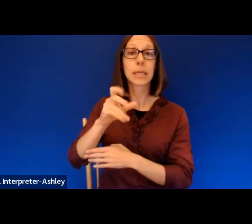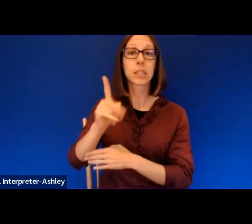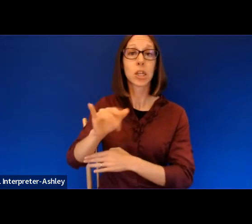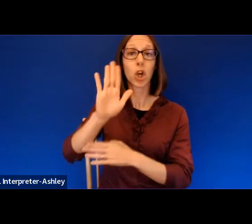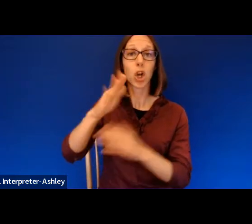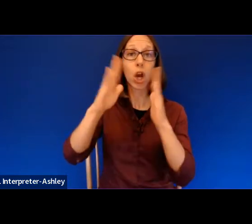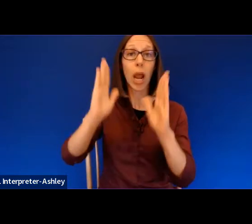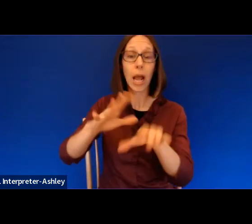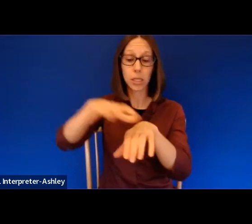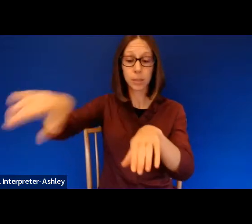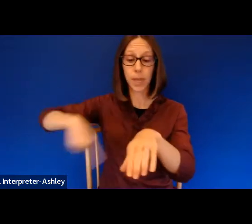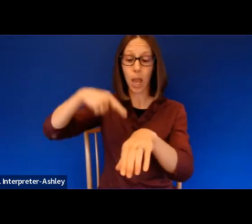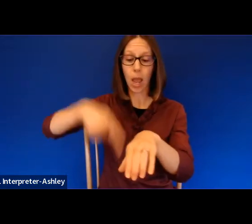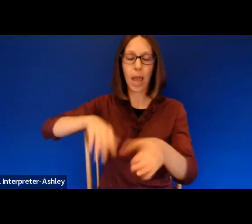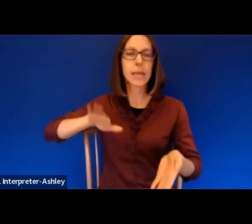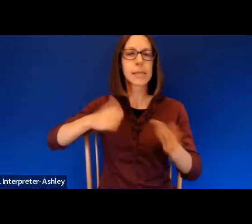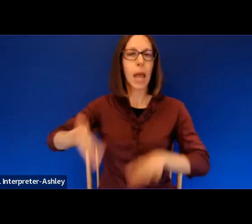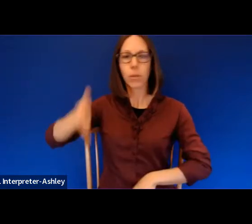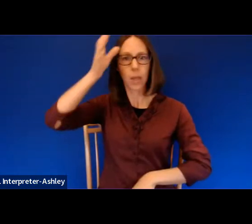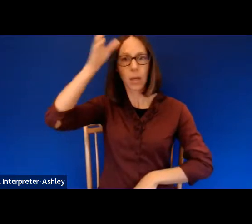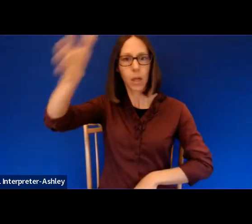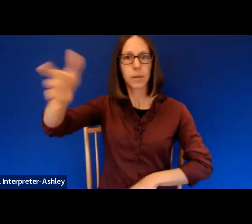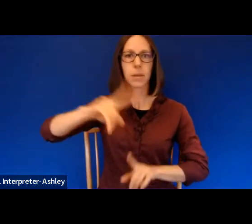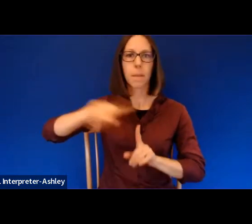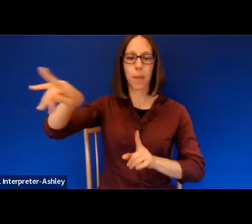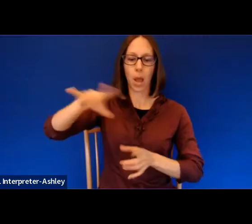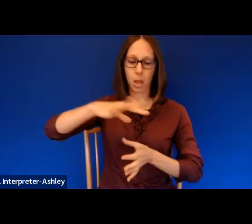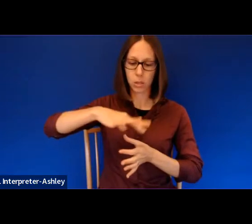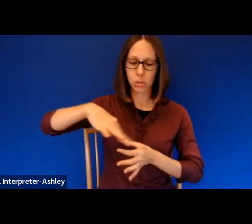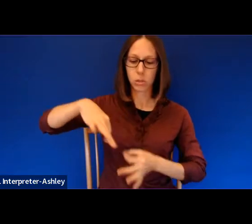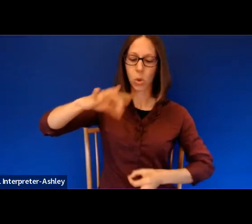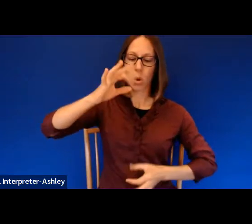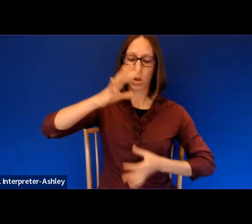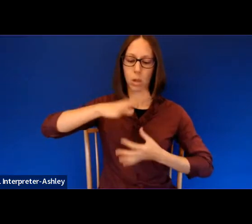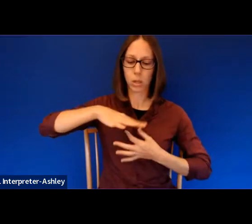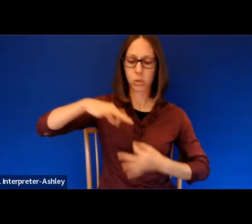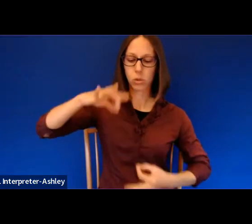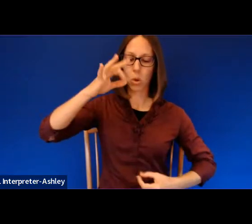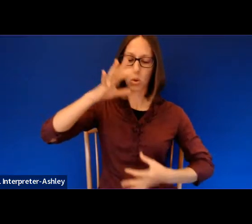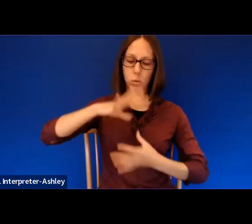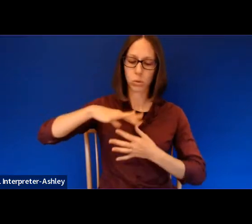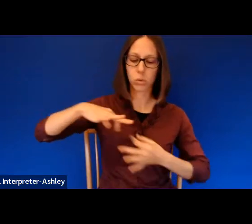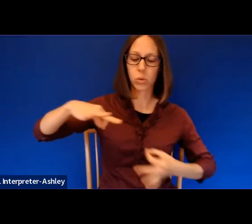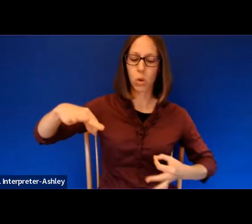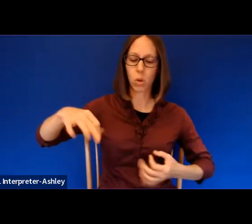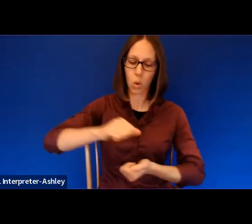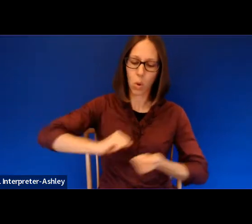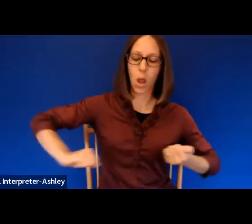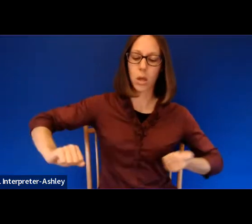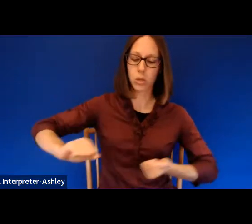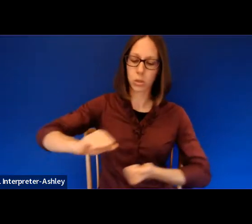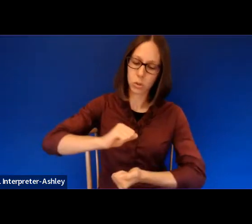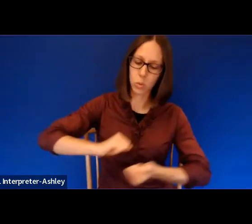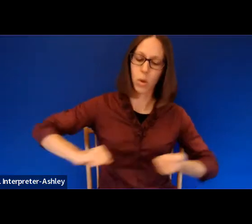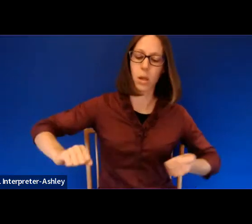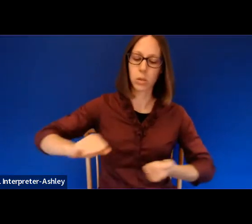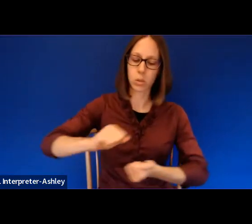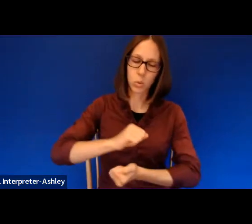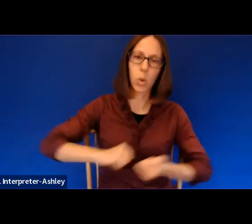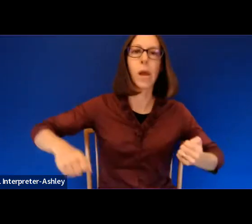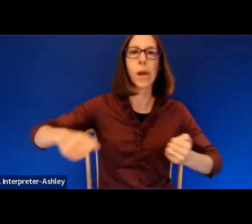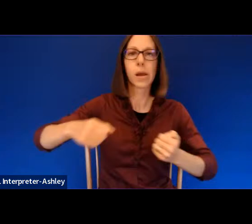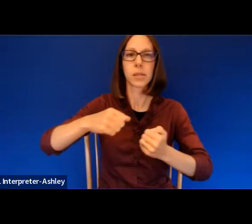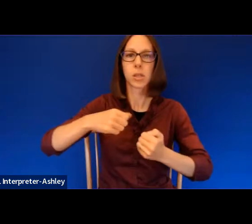concept, but soul after soul, she watched pour into the cold New England ground. Maybe